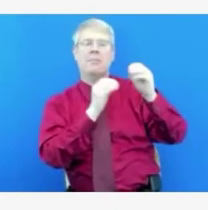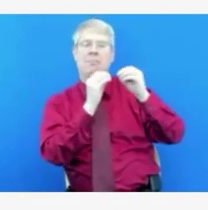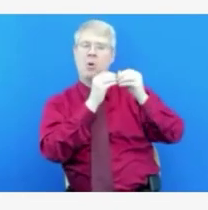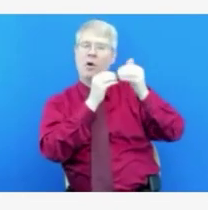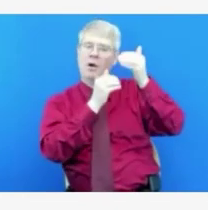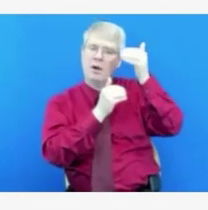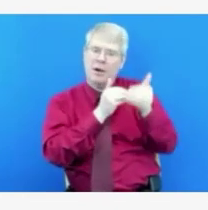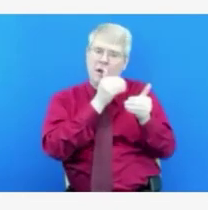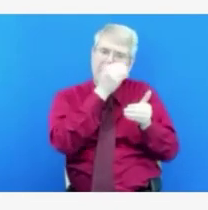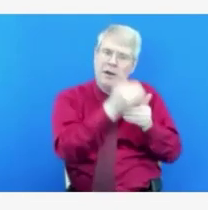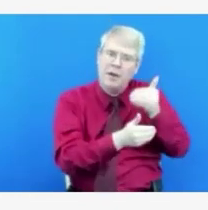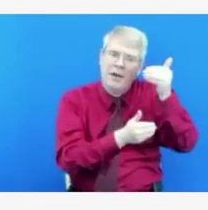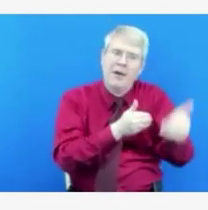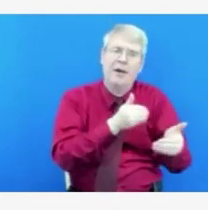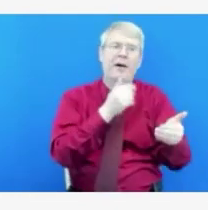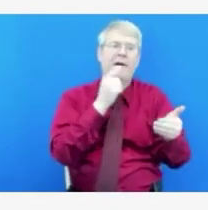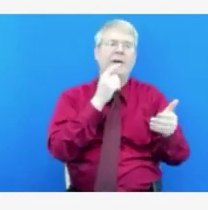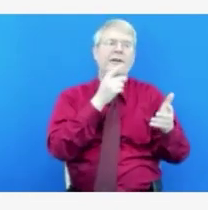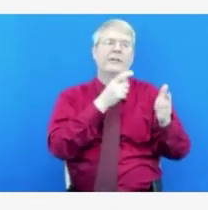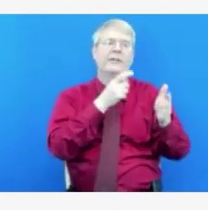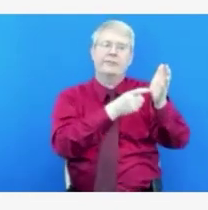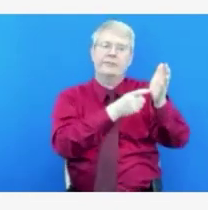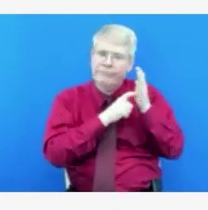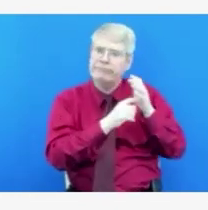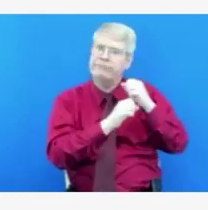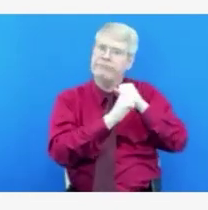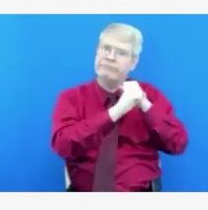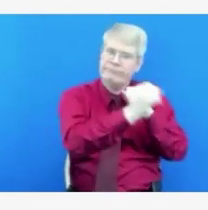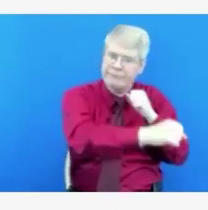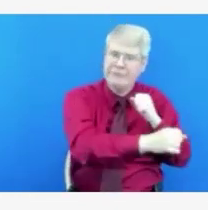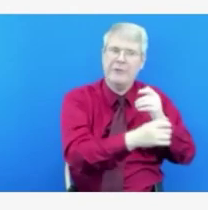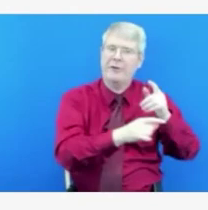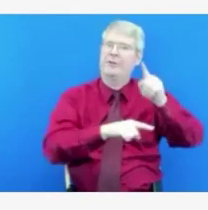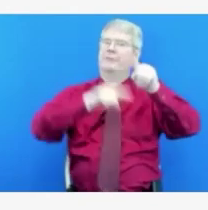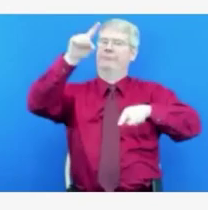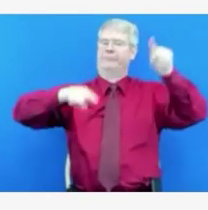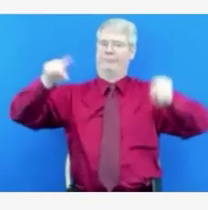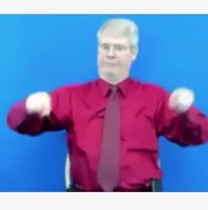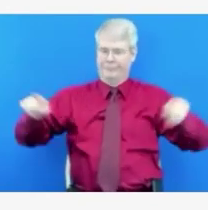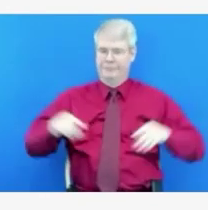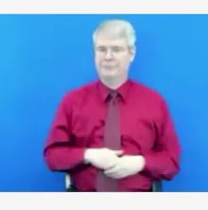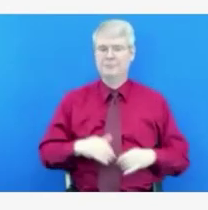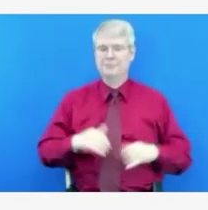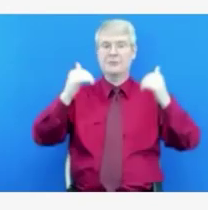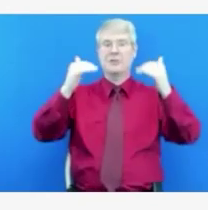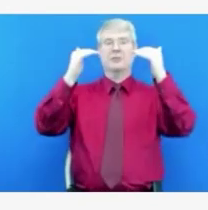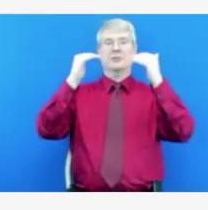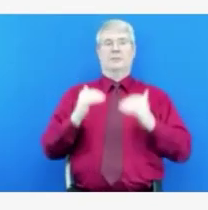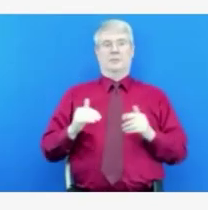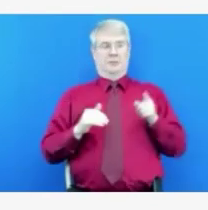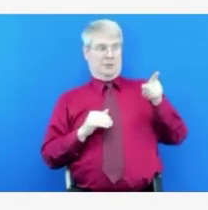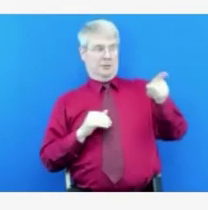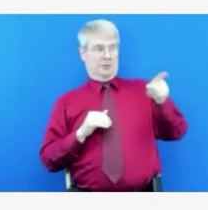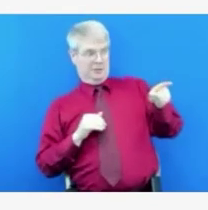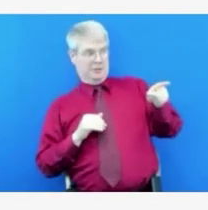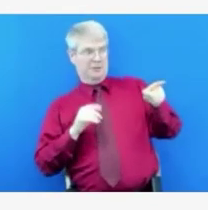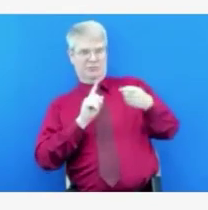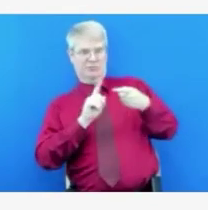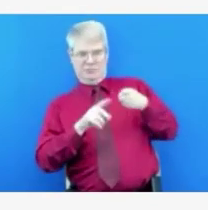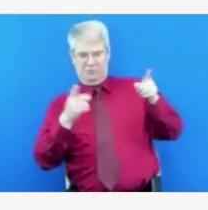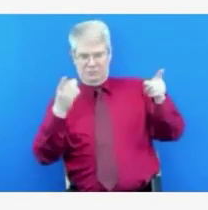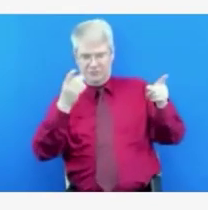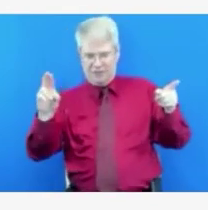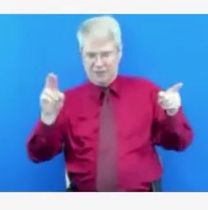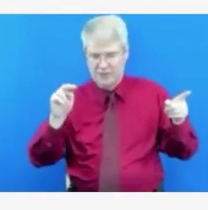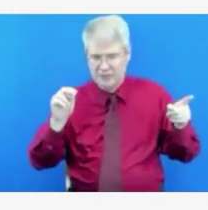and other sources for dealing with this? Yes, Andy, we are. And I've got to say, I'm really grateful for the support the